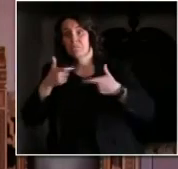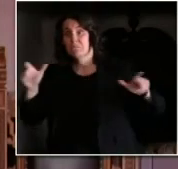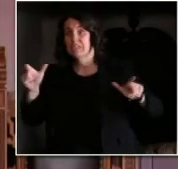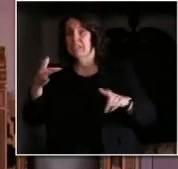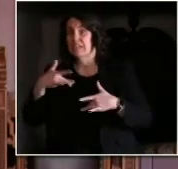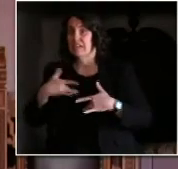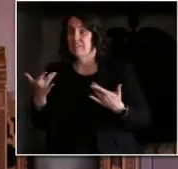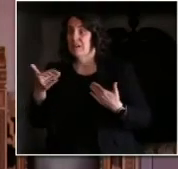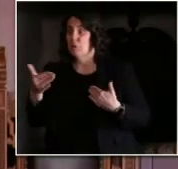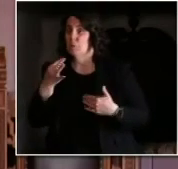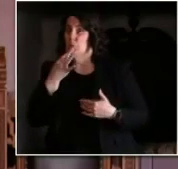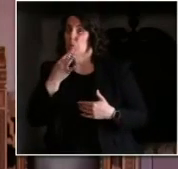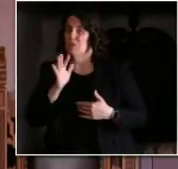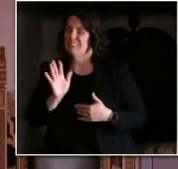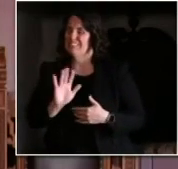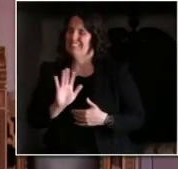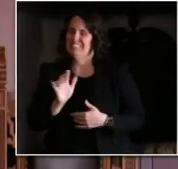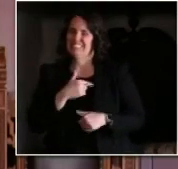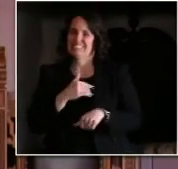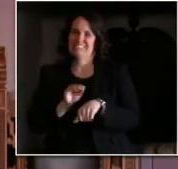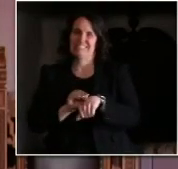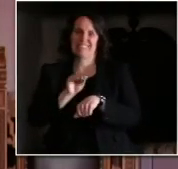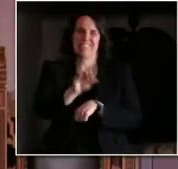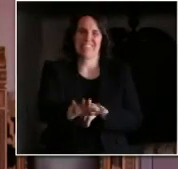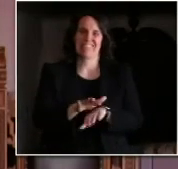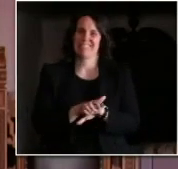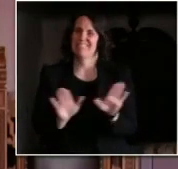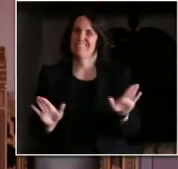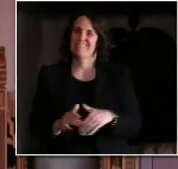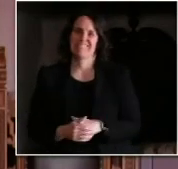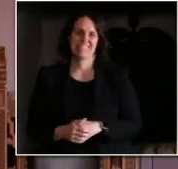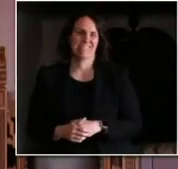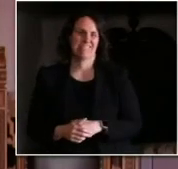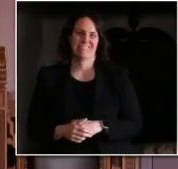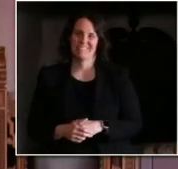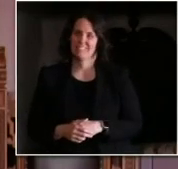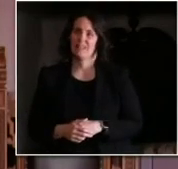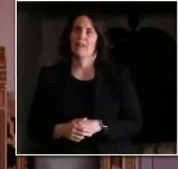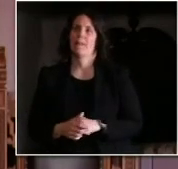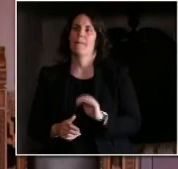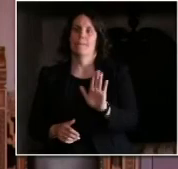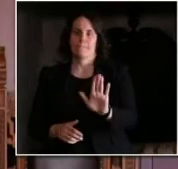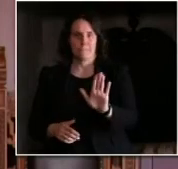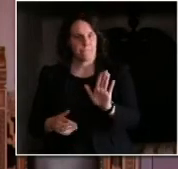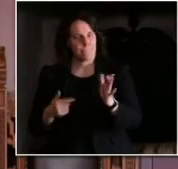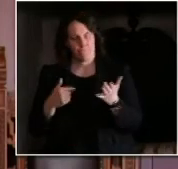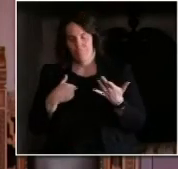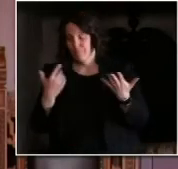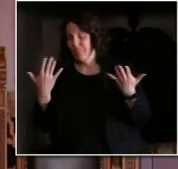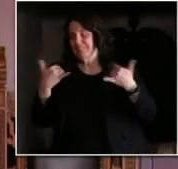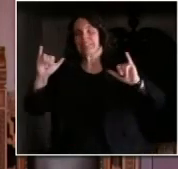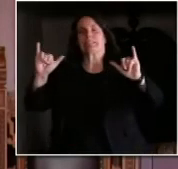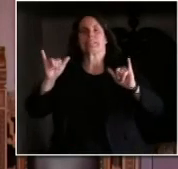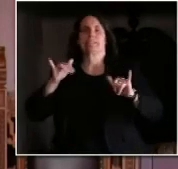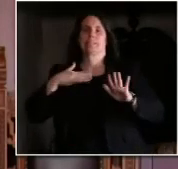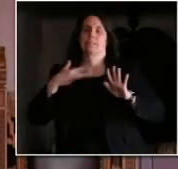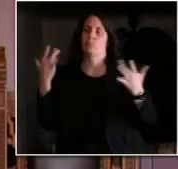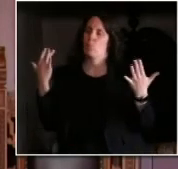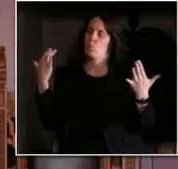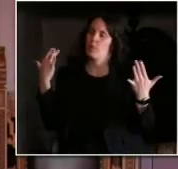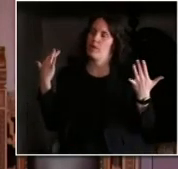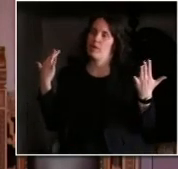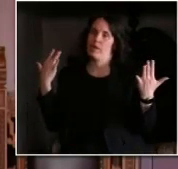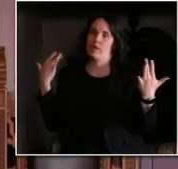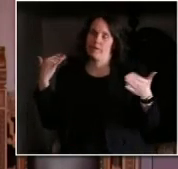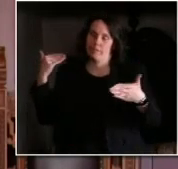the cards. But we follow the science, and if things get to a point where those things